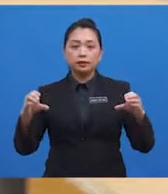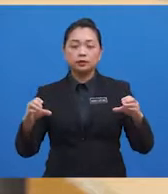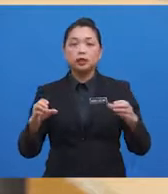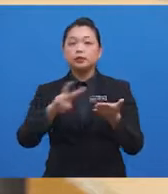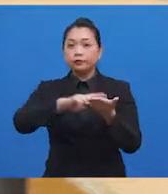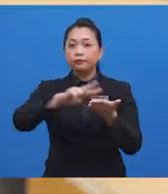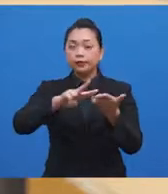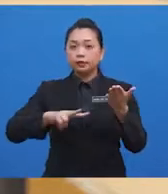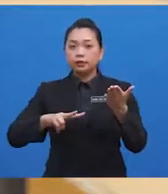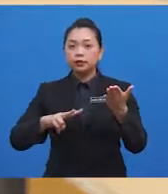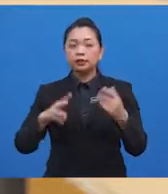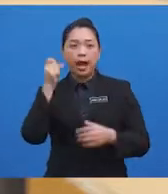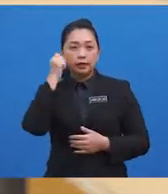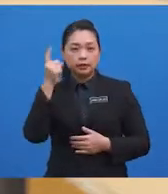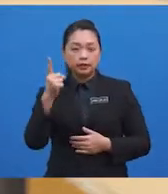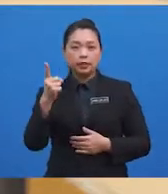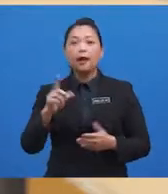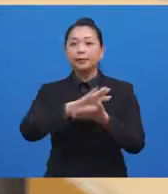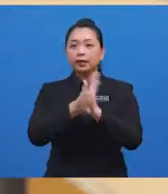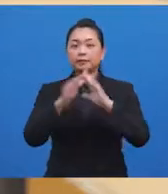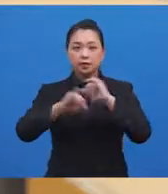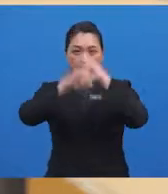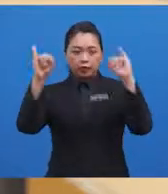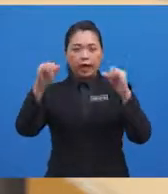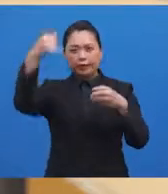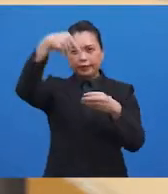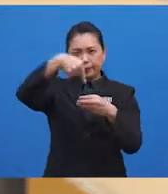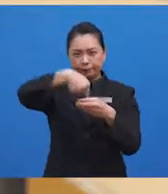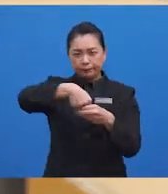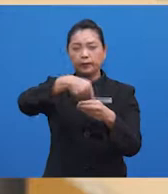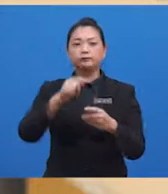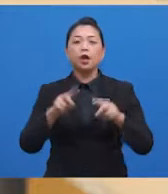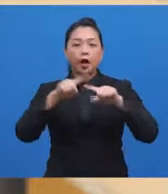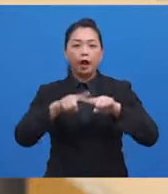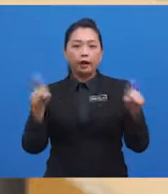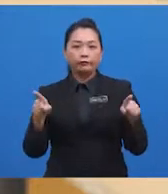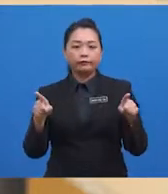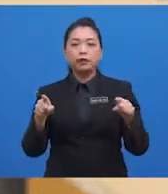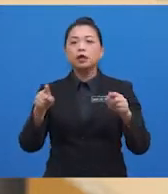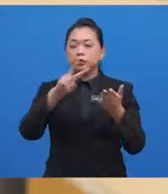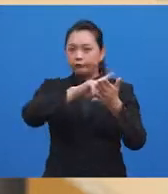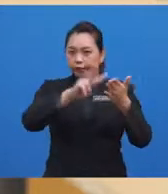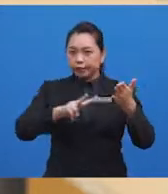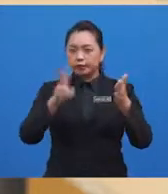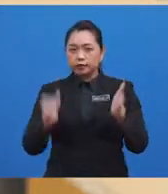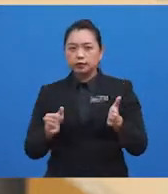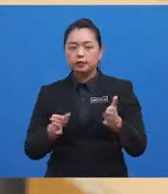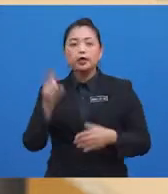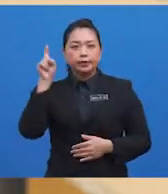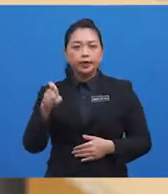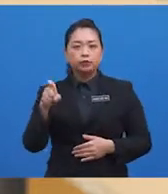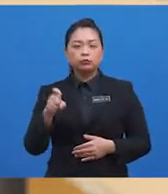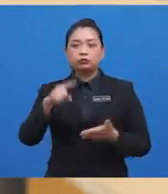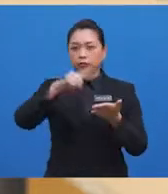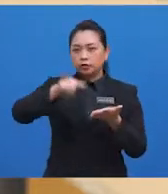understanding of the text becomes clearer and deeper. However, a reader still needs to check his or her understanding